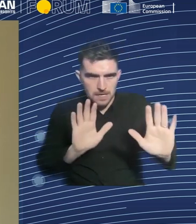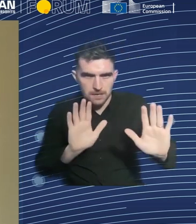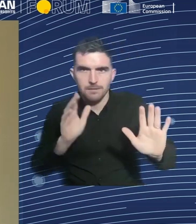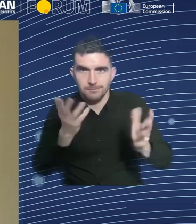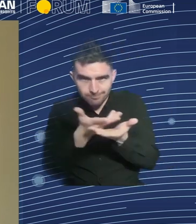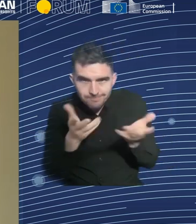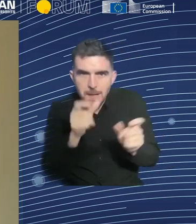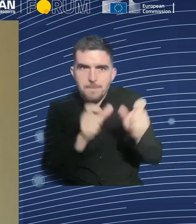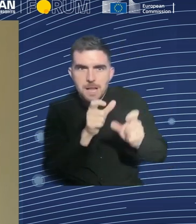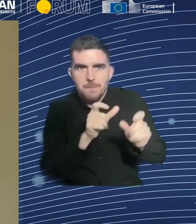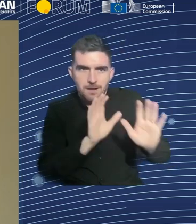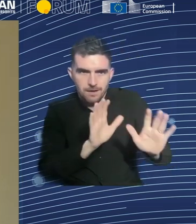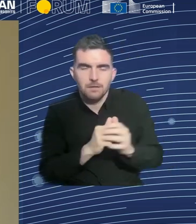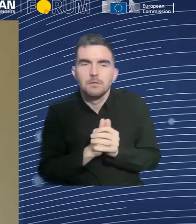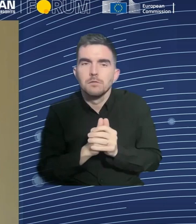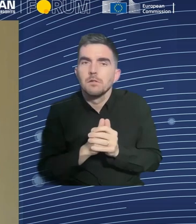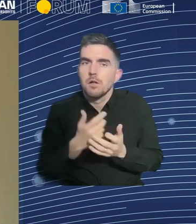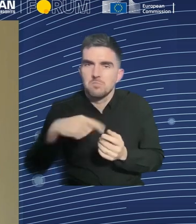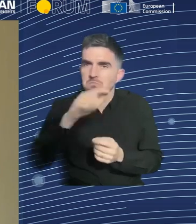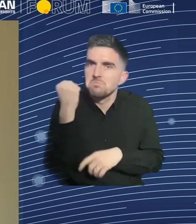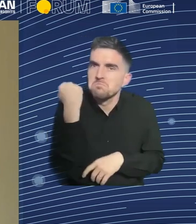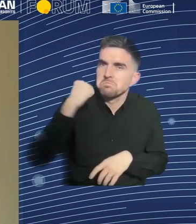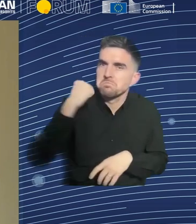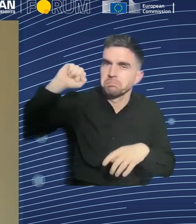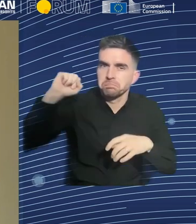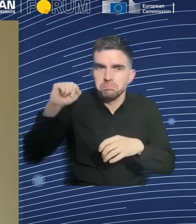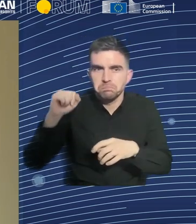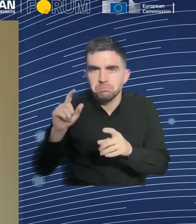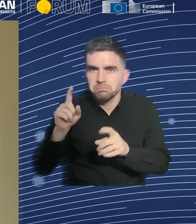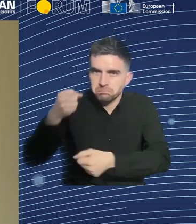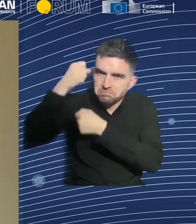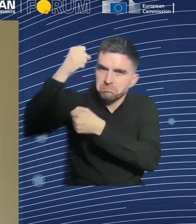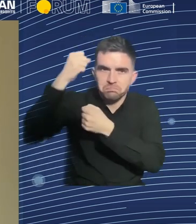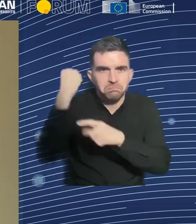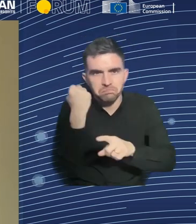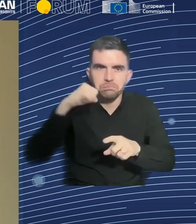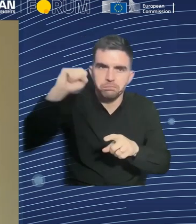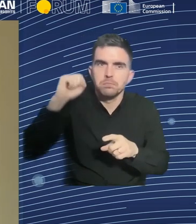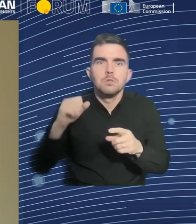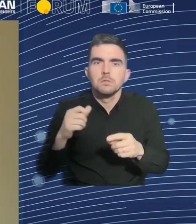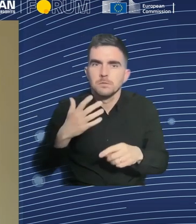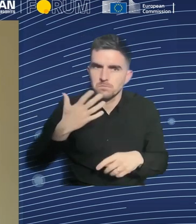replace them as screenwriters or as writers for films and television.